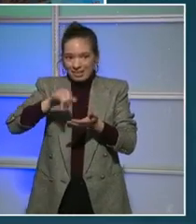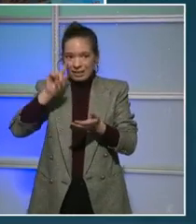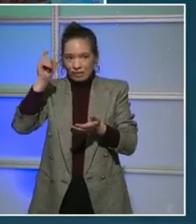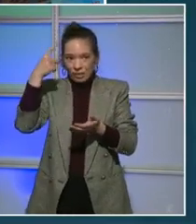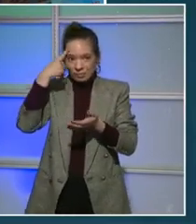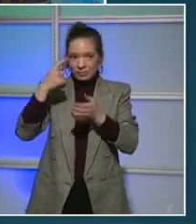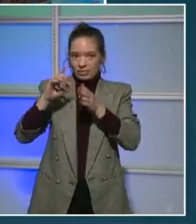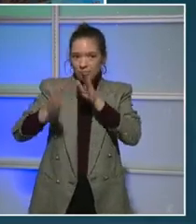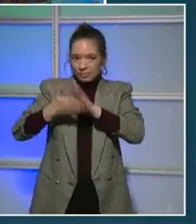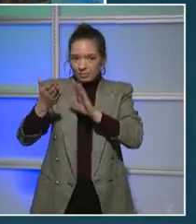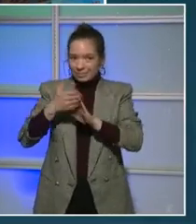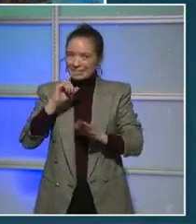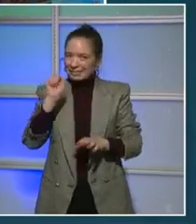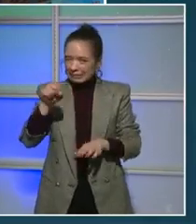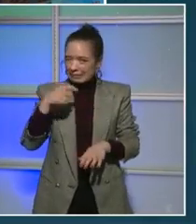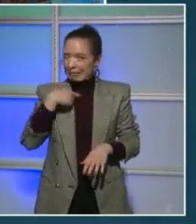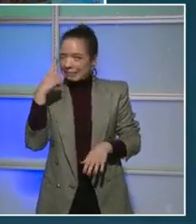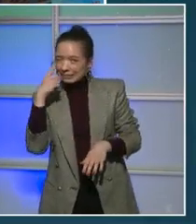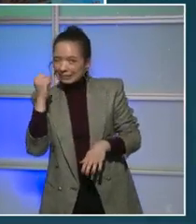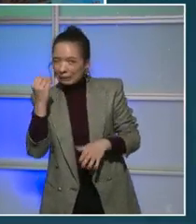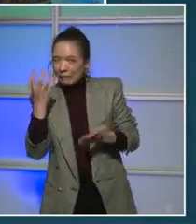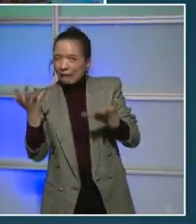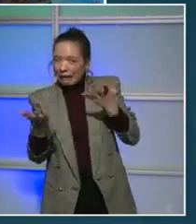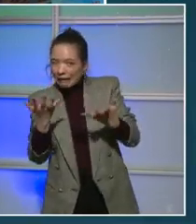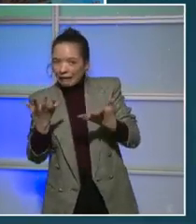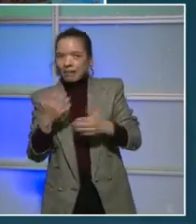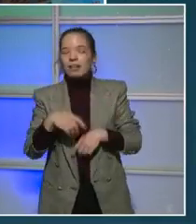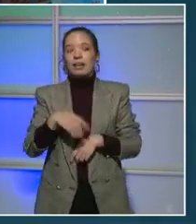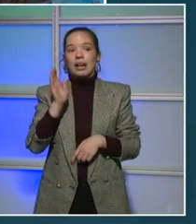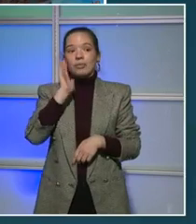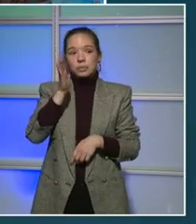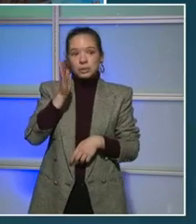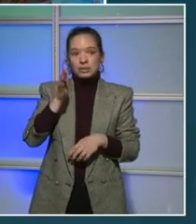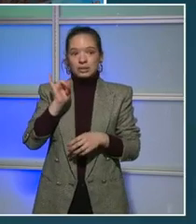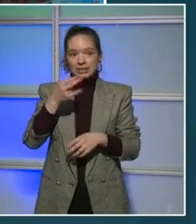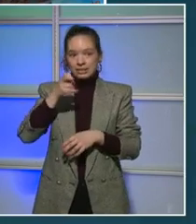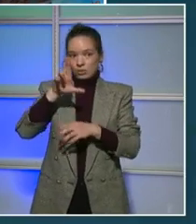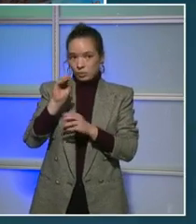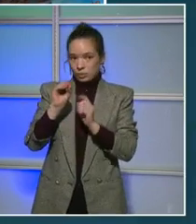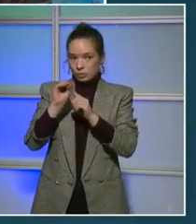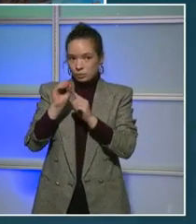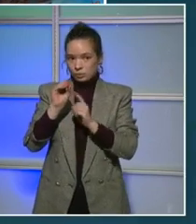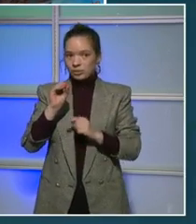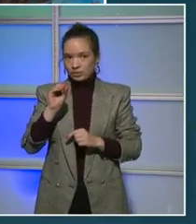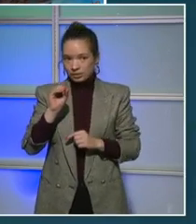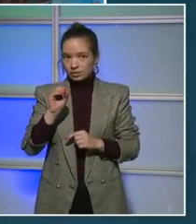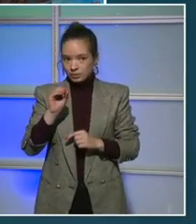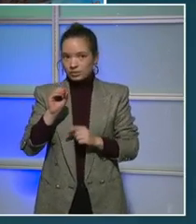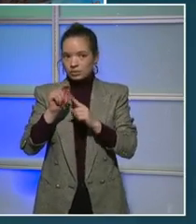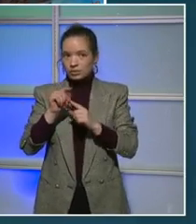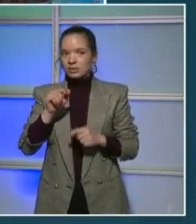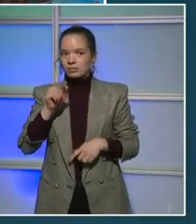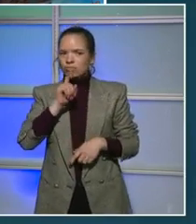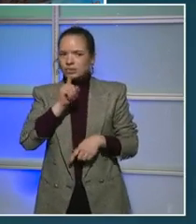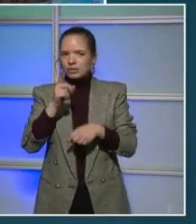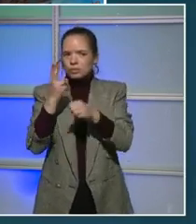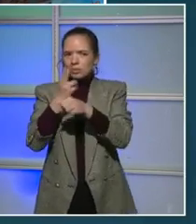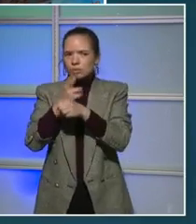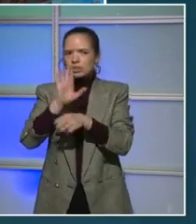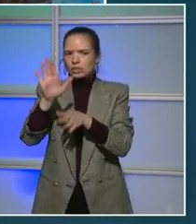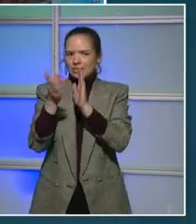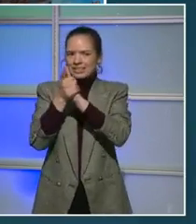But eventually, our COVID healthcare hero, Dionne, used her skills working in pre-op at GW